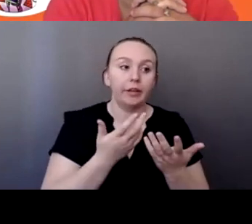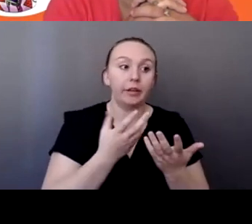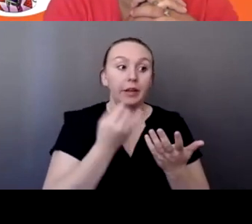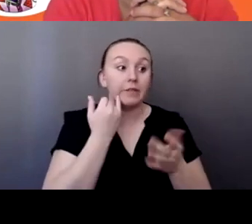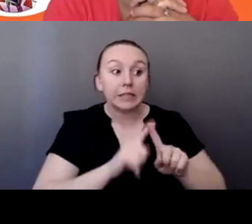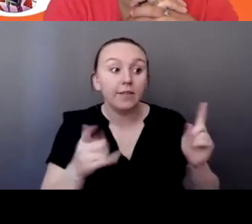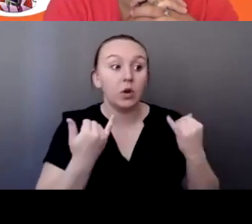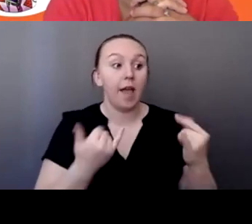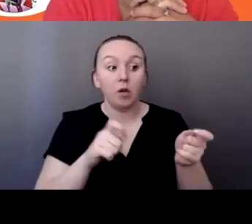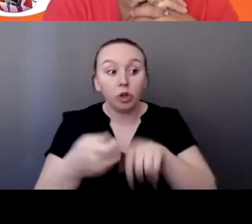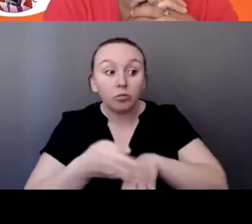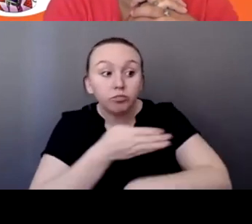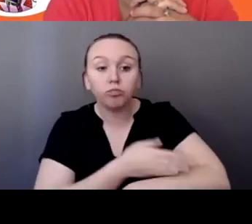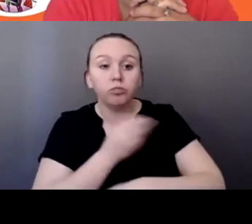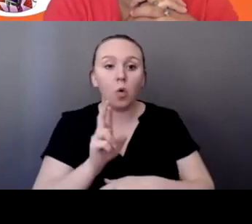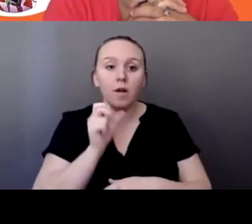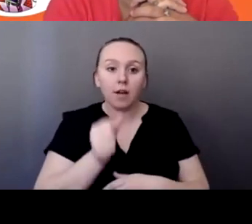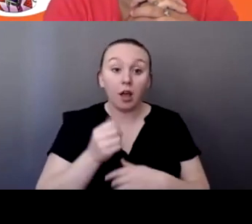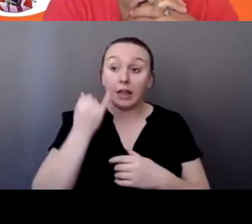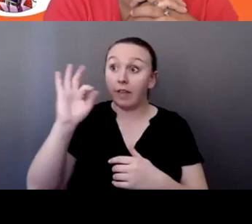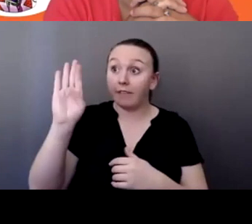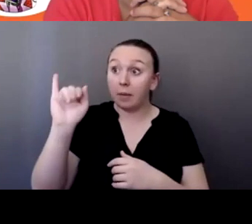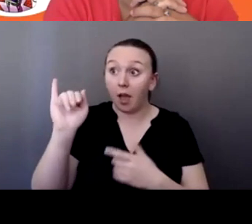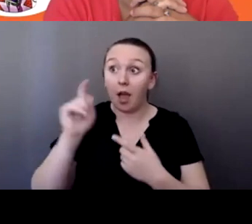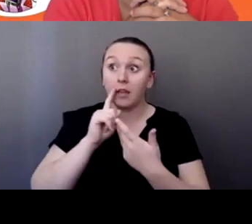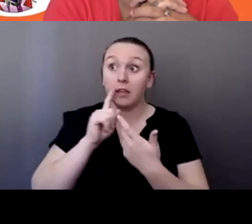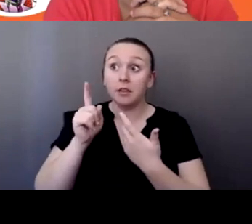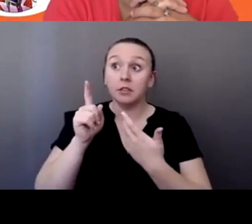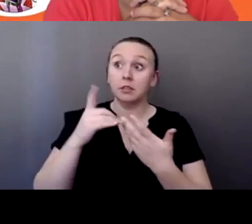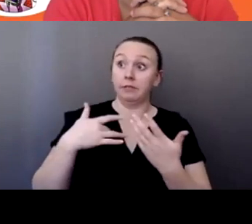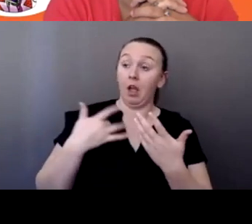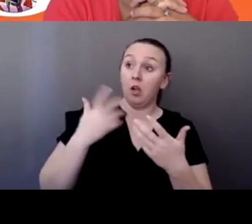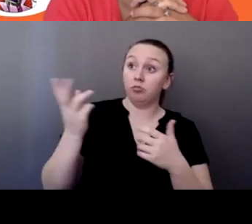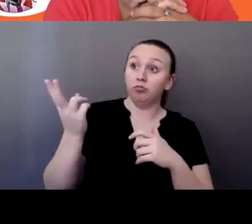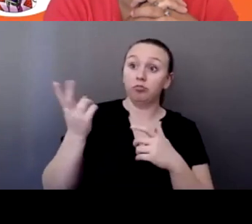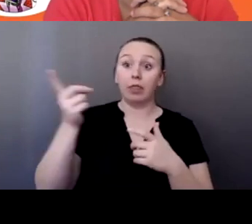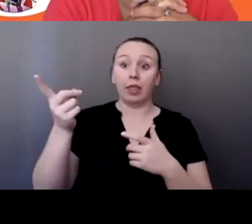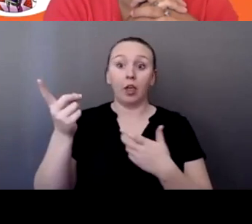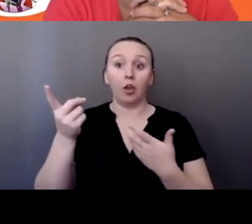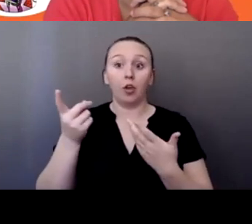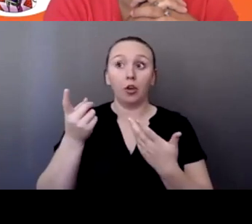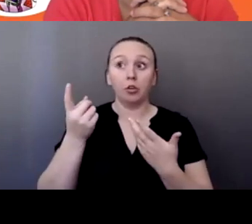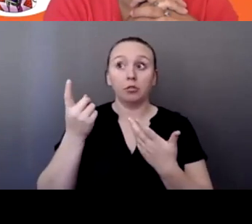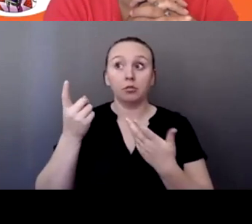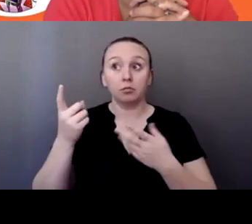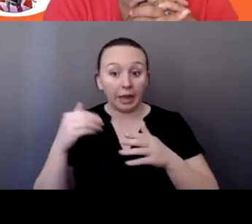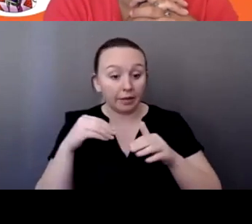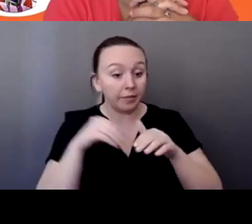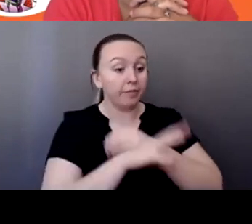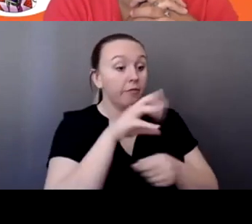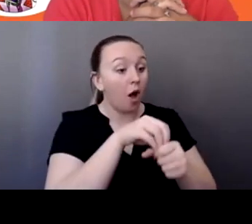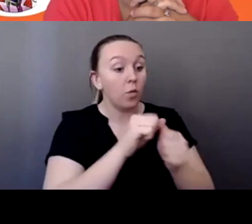um, the FBI is considered to be like someone that's in the community that people feel friendly